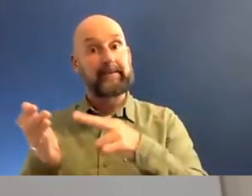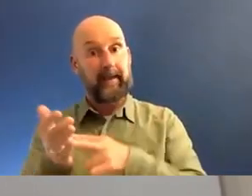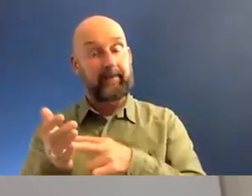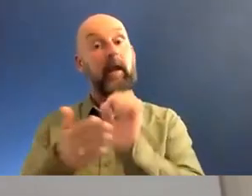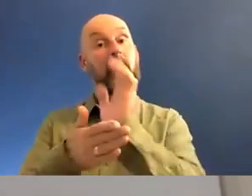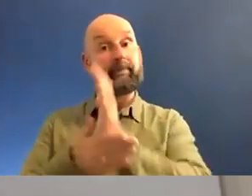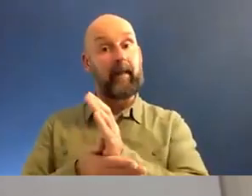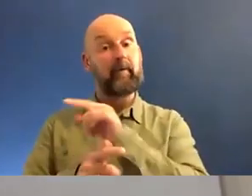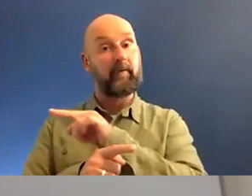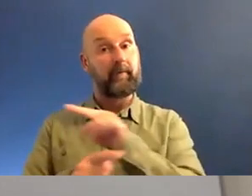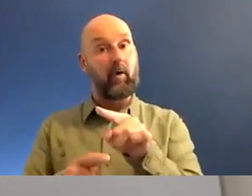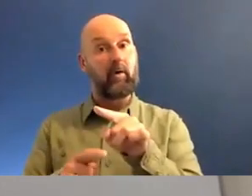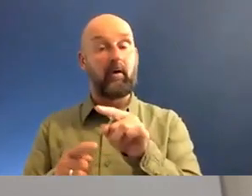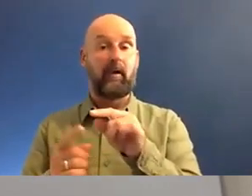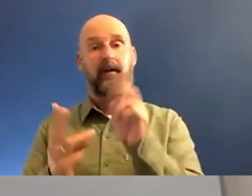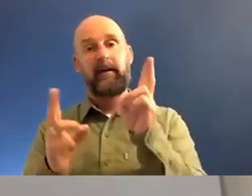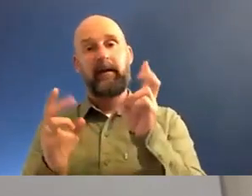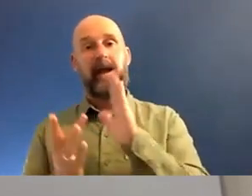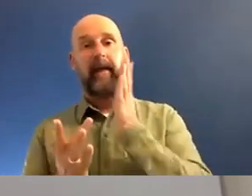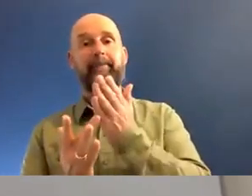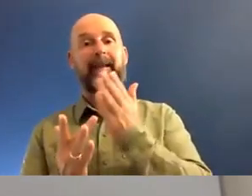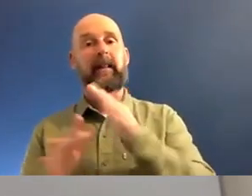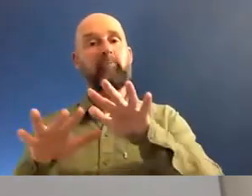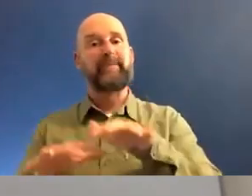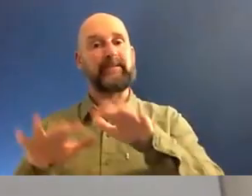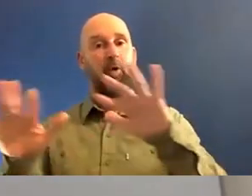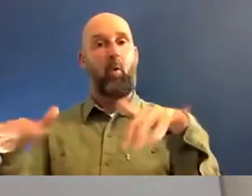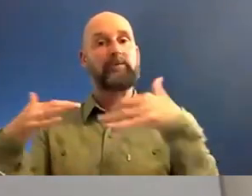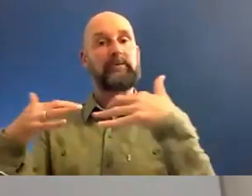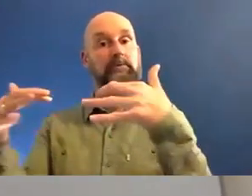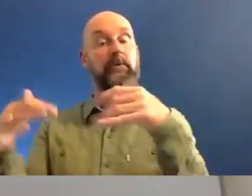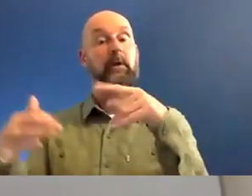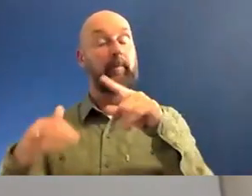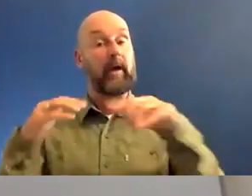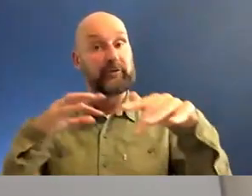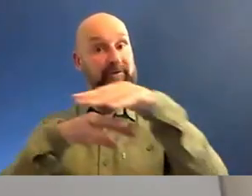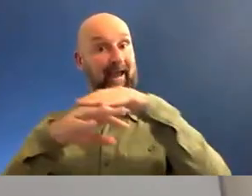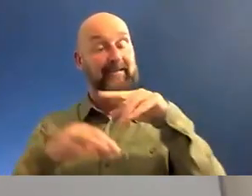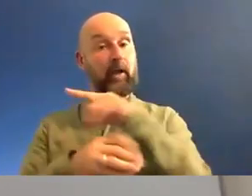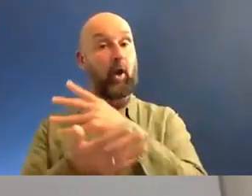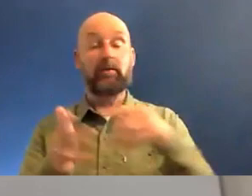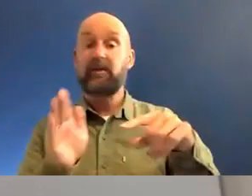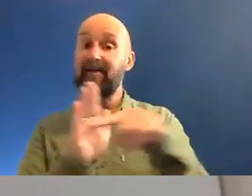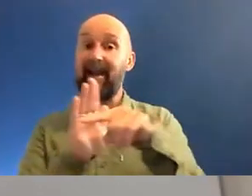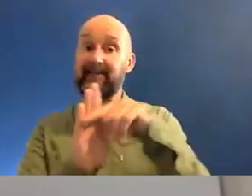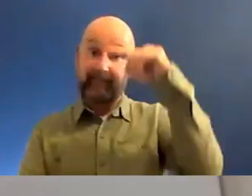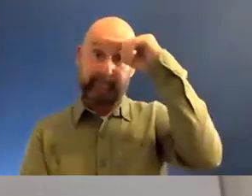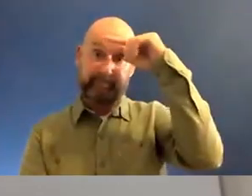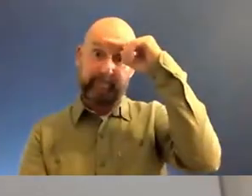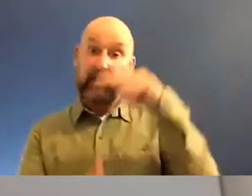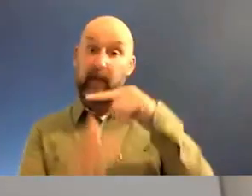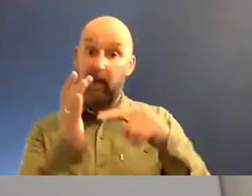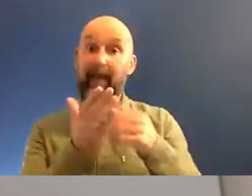for what we call Middle Britain, nothing wrong with that. But we live in a society with a lot of negative preconceptions about